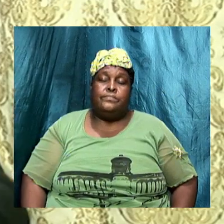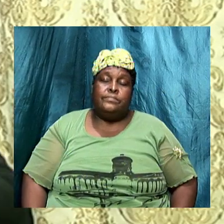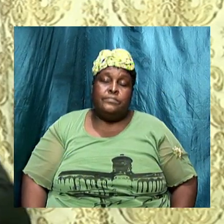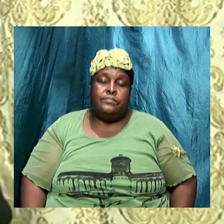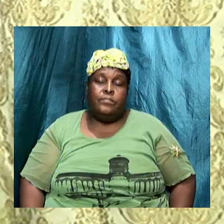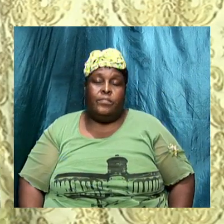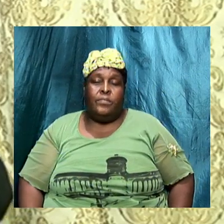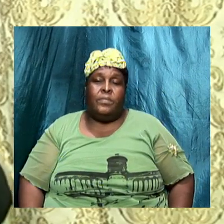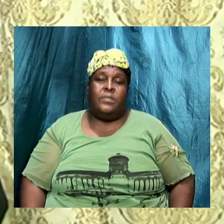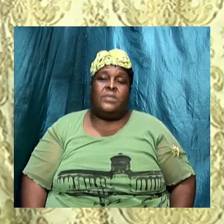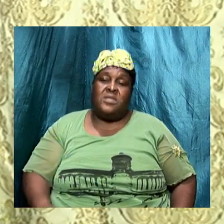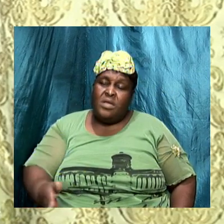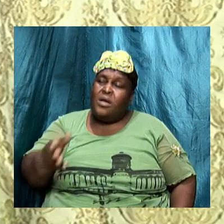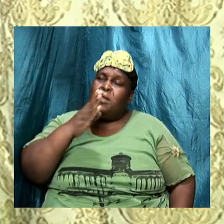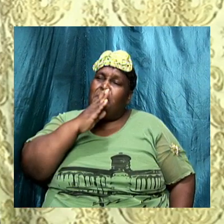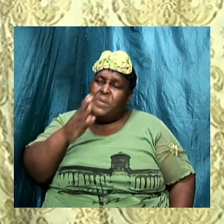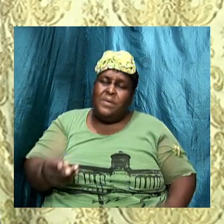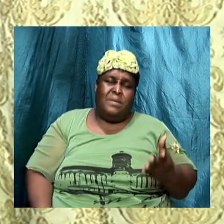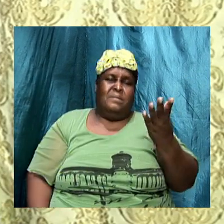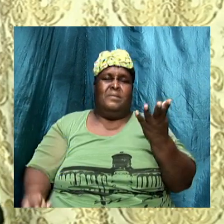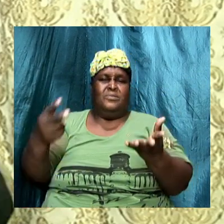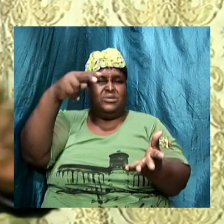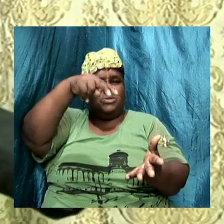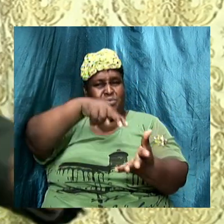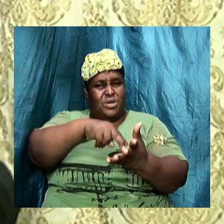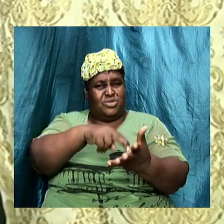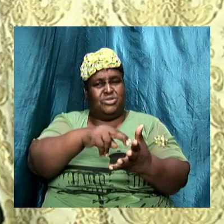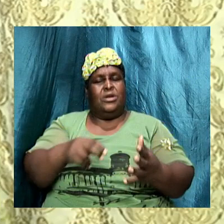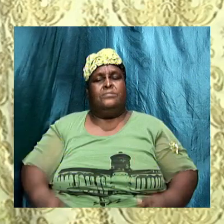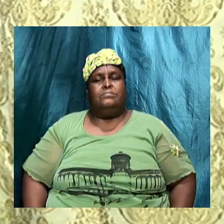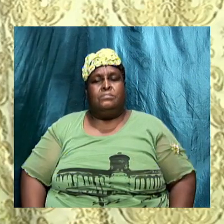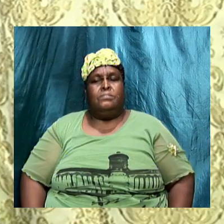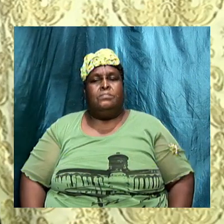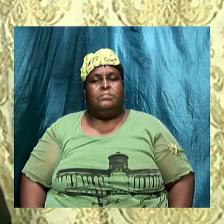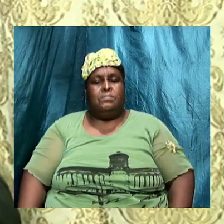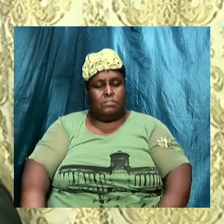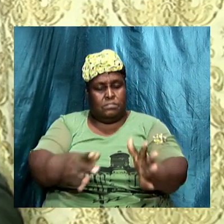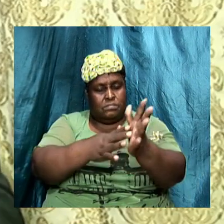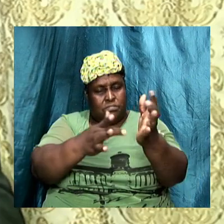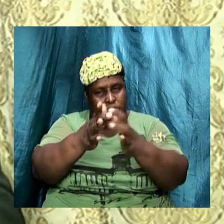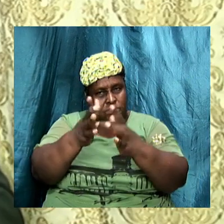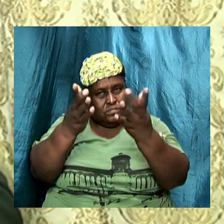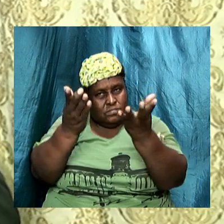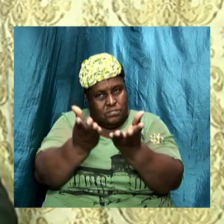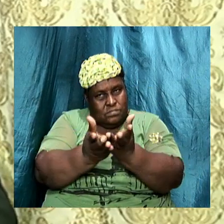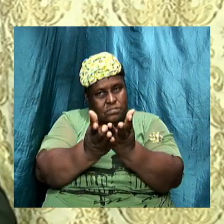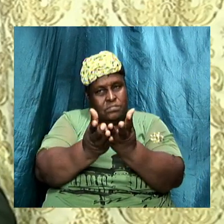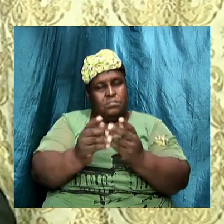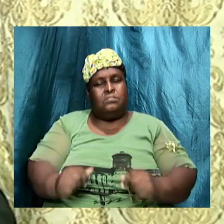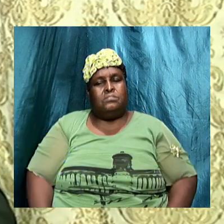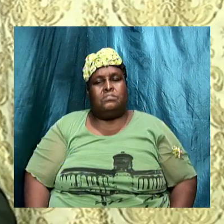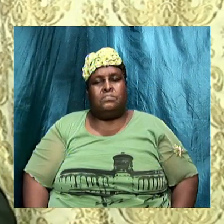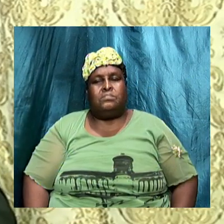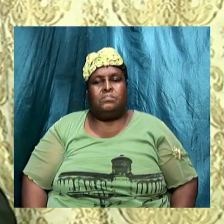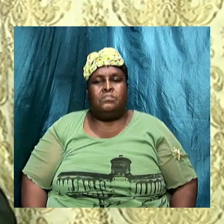there is going to be a resurrection let us look at 1 Thessalonians 4 verse 14